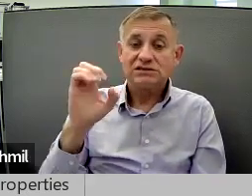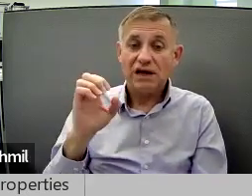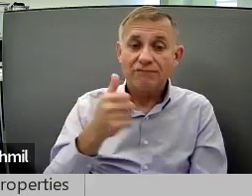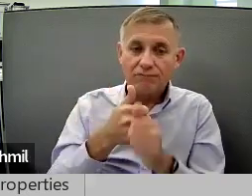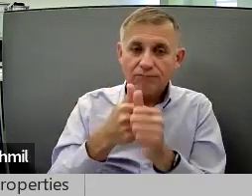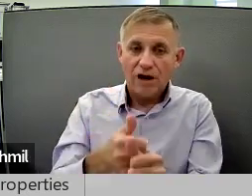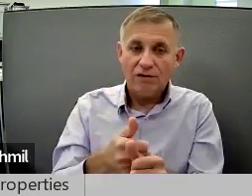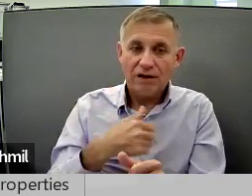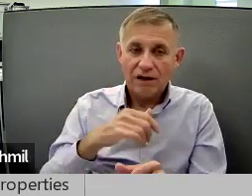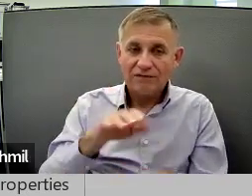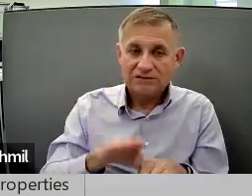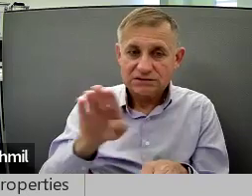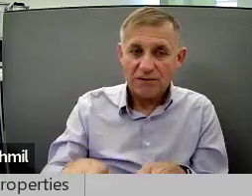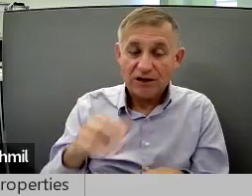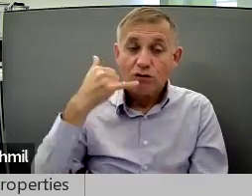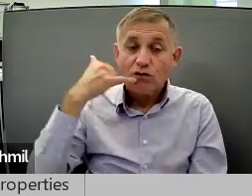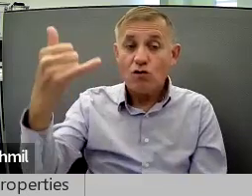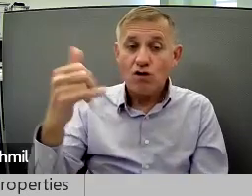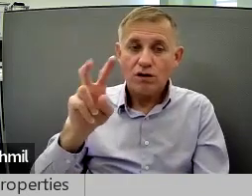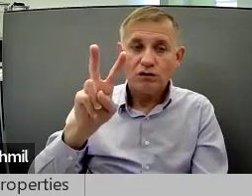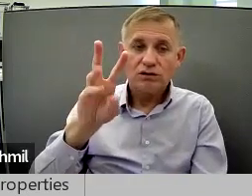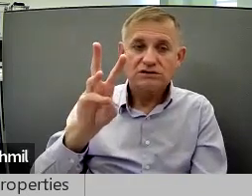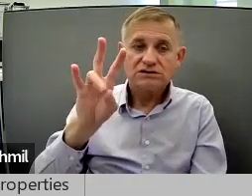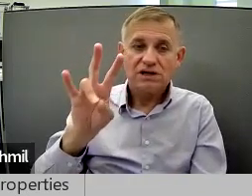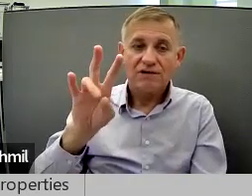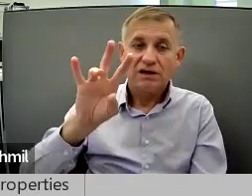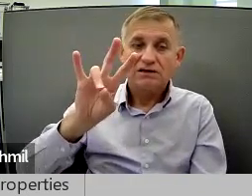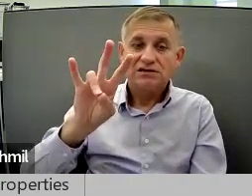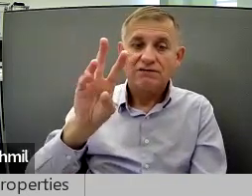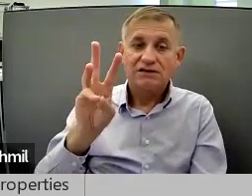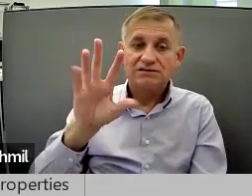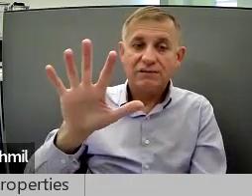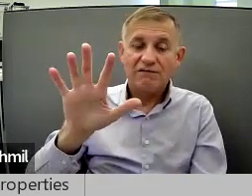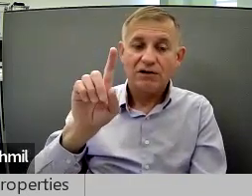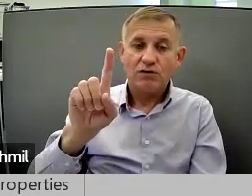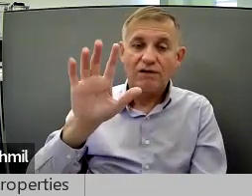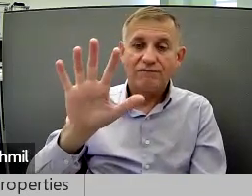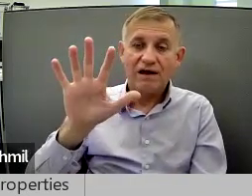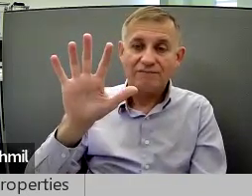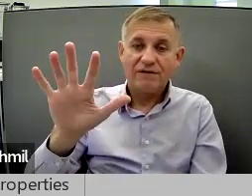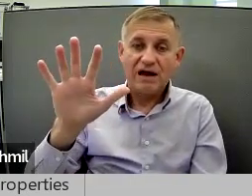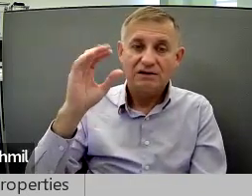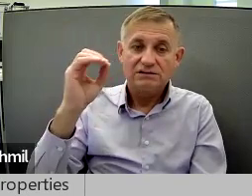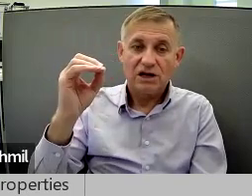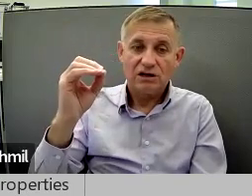Follow these steps. Call 267-765